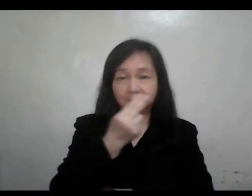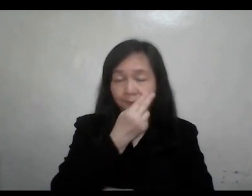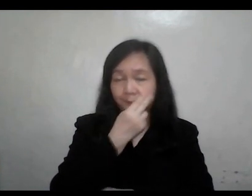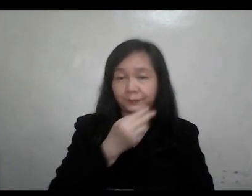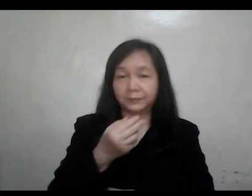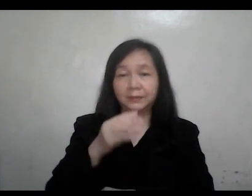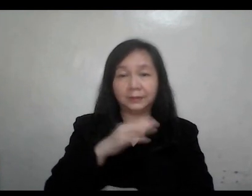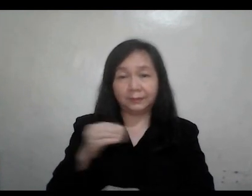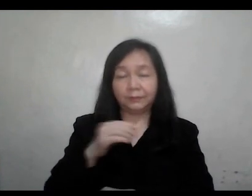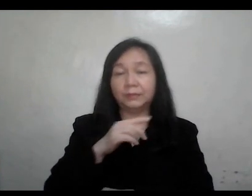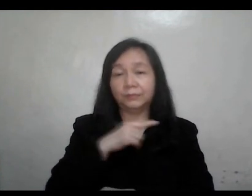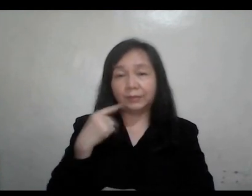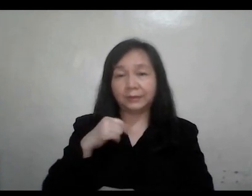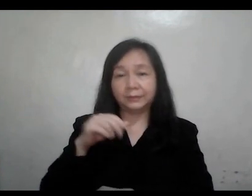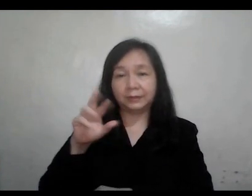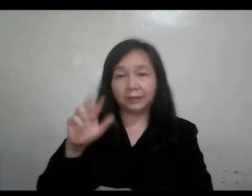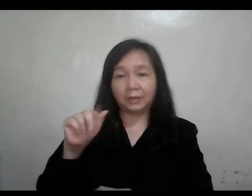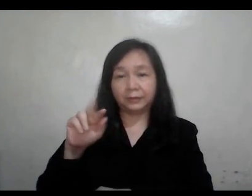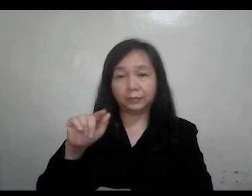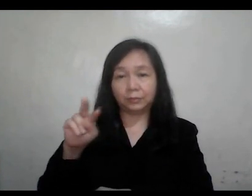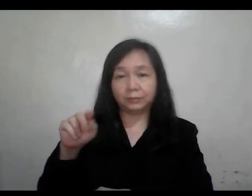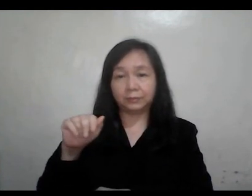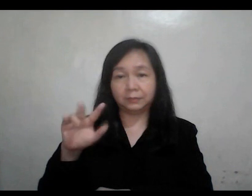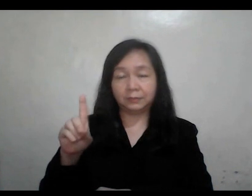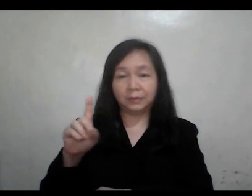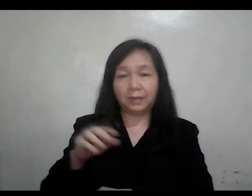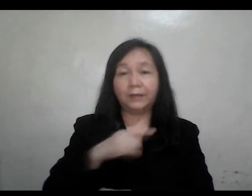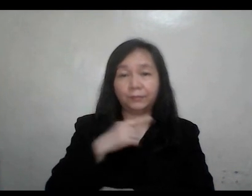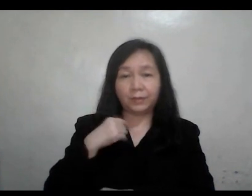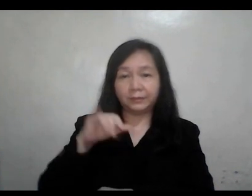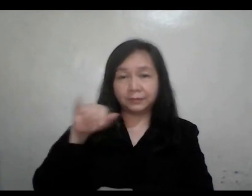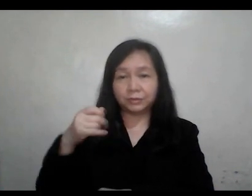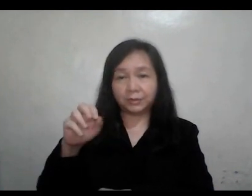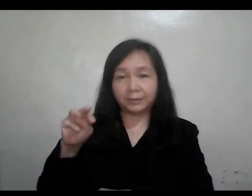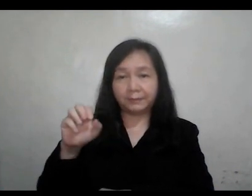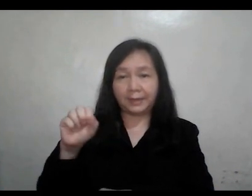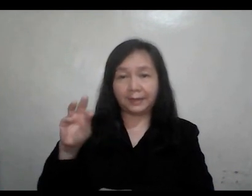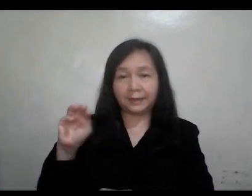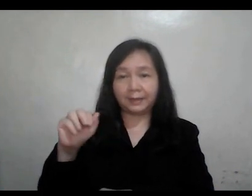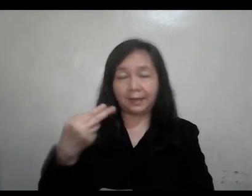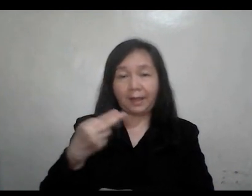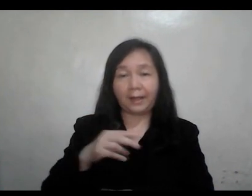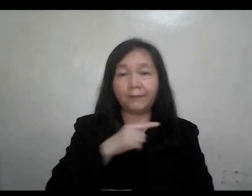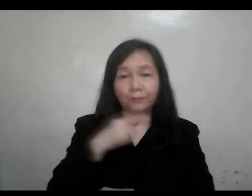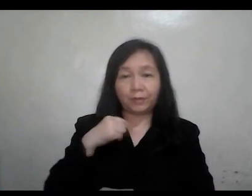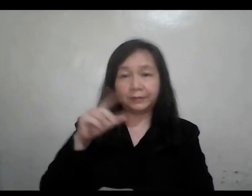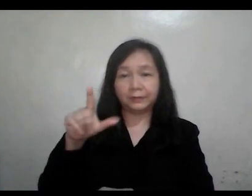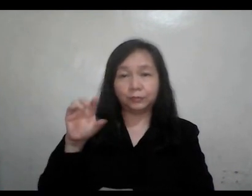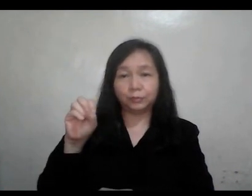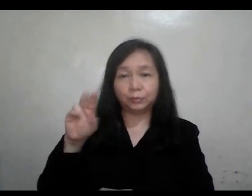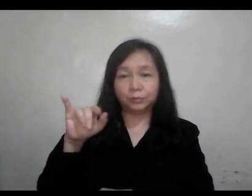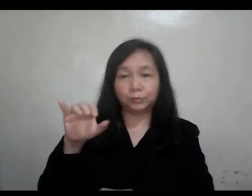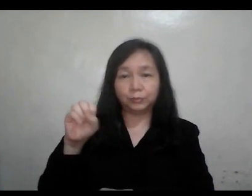Legaspi, and for Father Arnold Alindayou, Father Jeremiah Arguelles, and Father